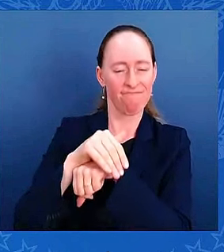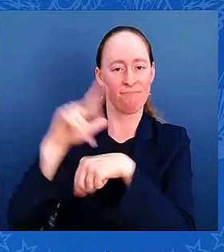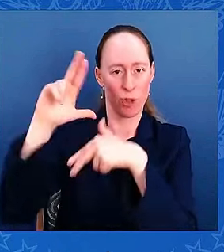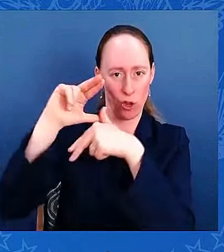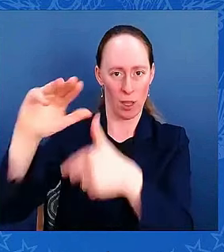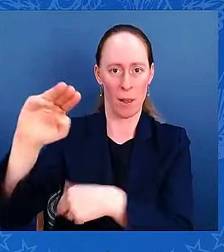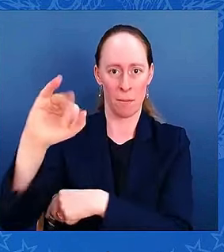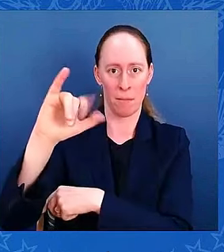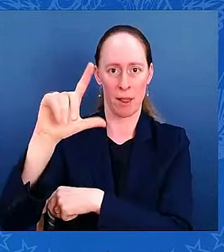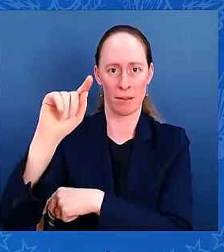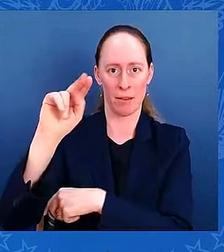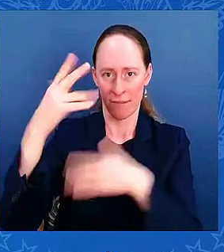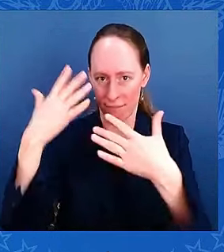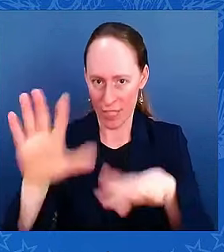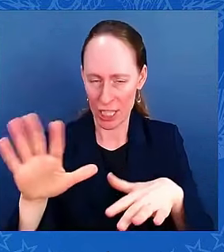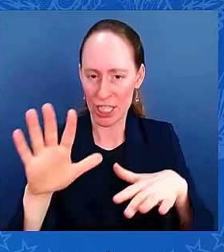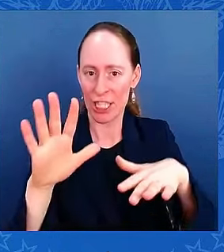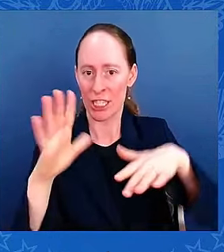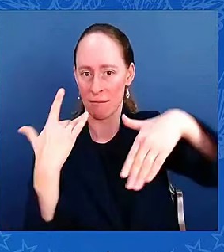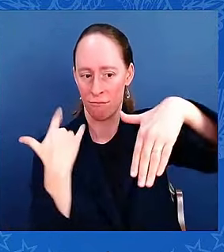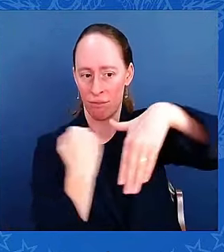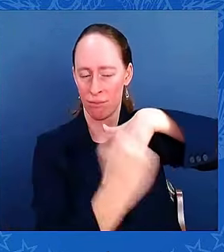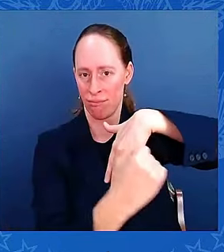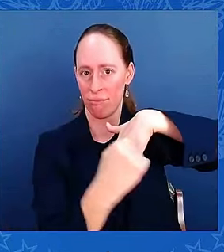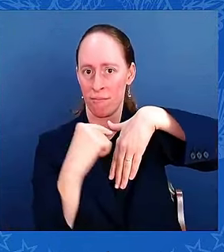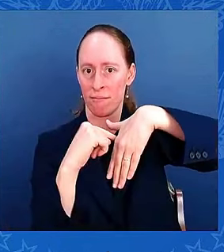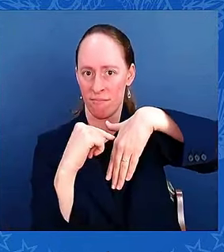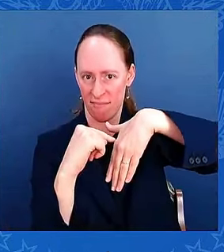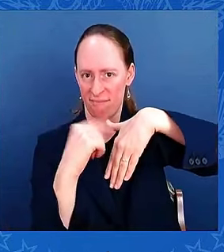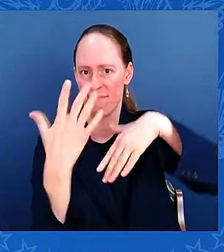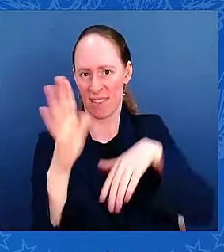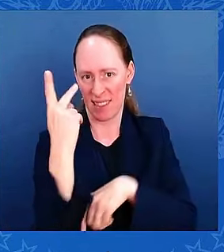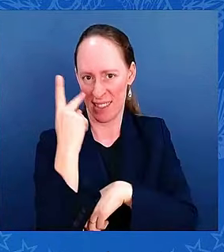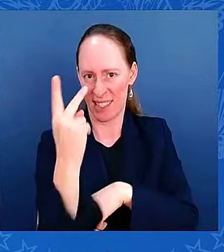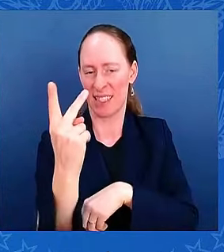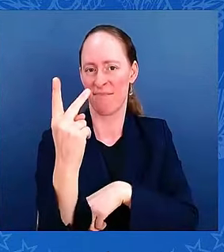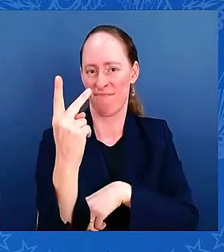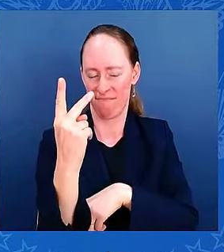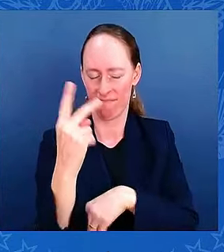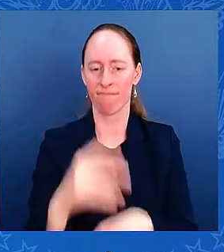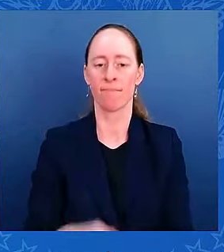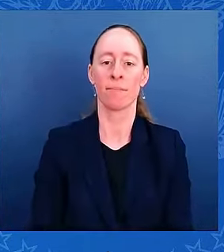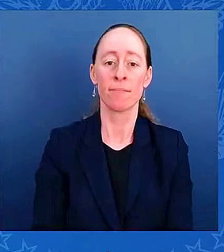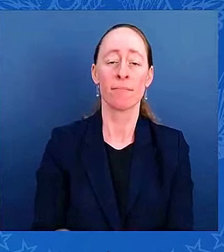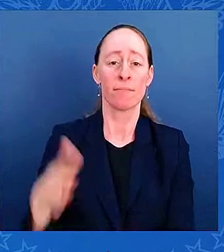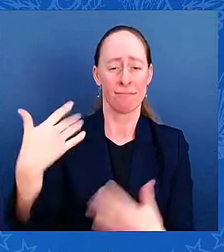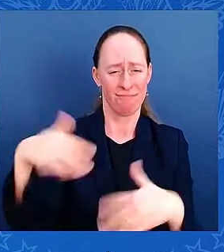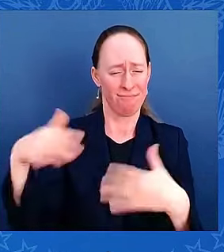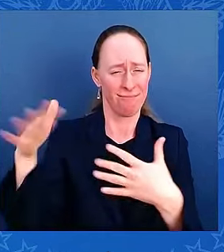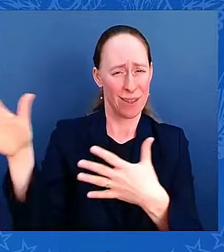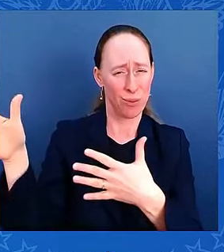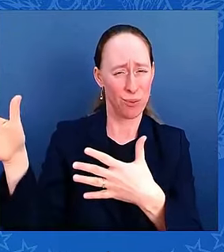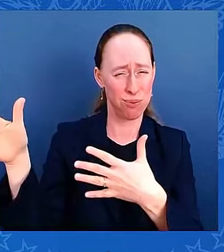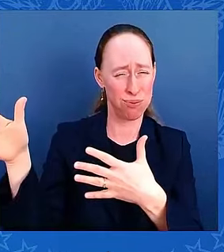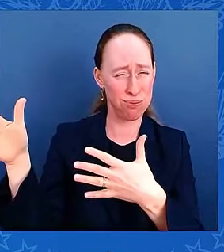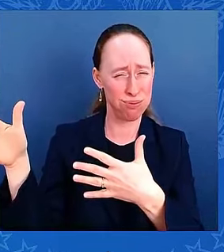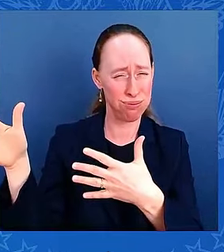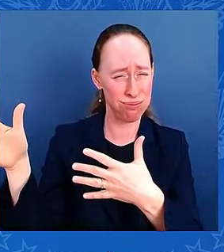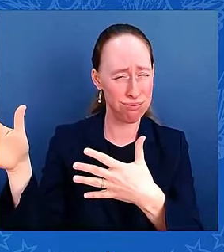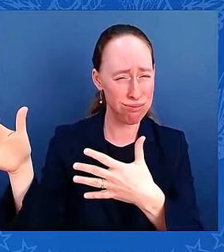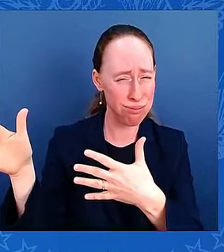on the west coast of Florida. It brought hurricane winds, heavy rain, including 10 to 20 inches of rain in the Tampa area